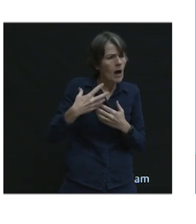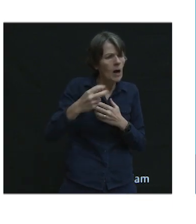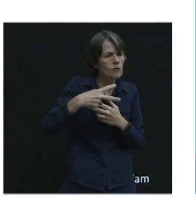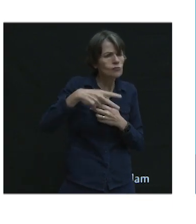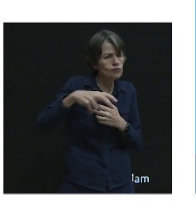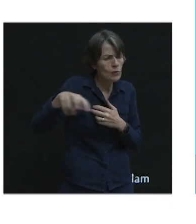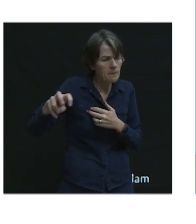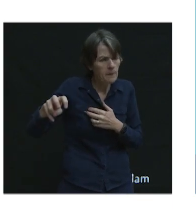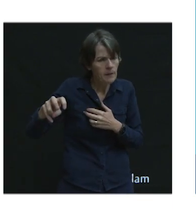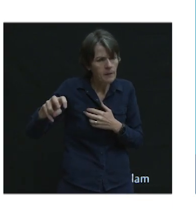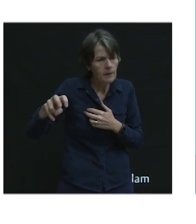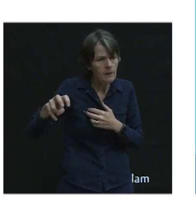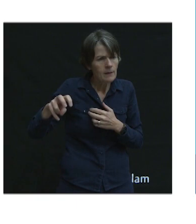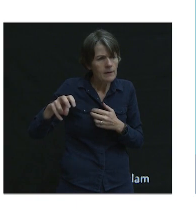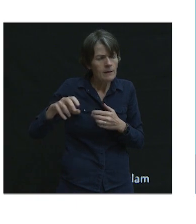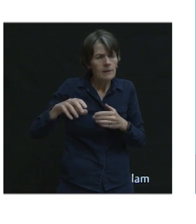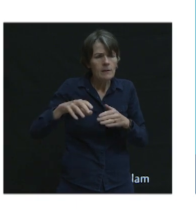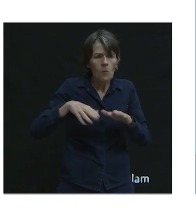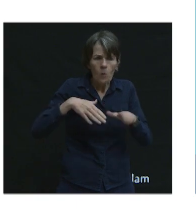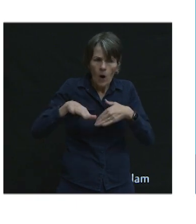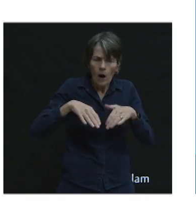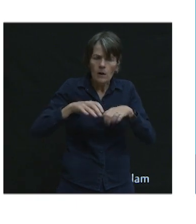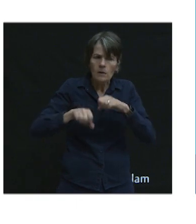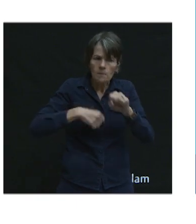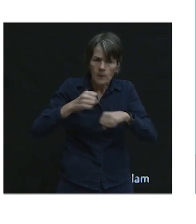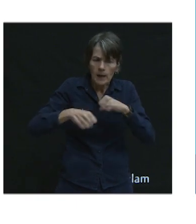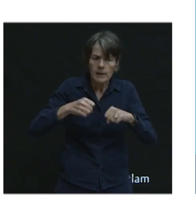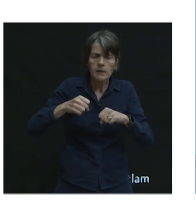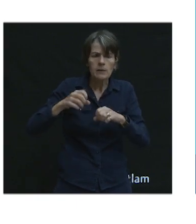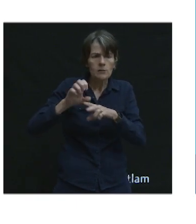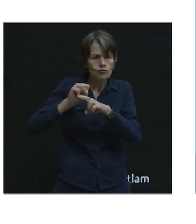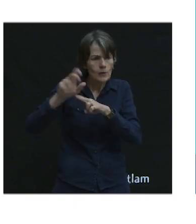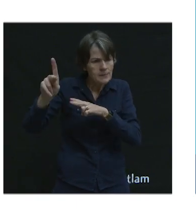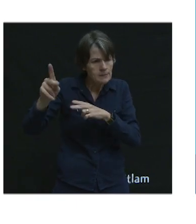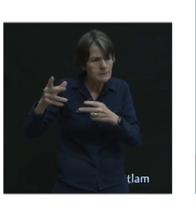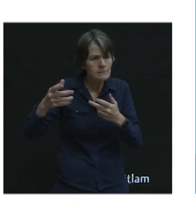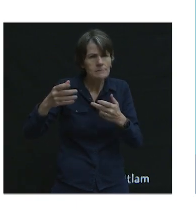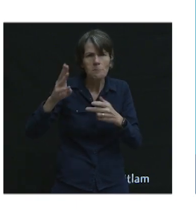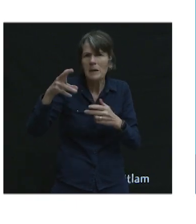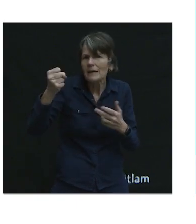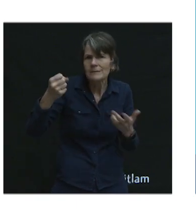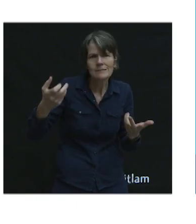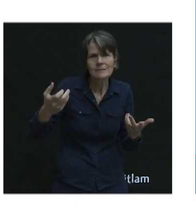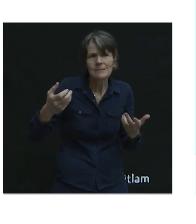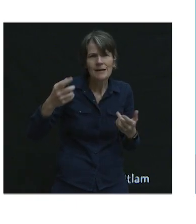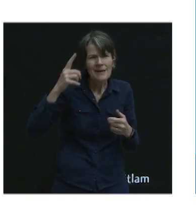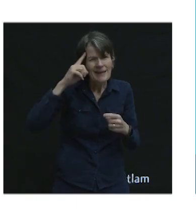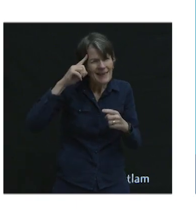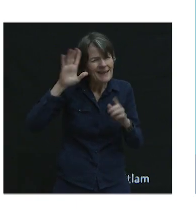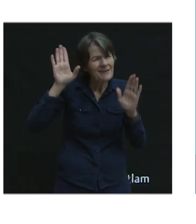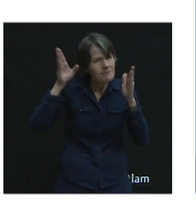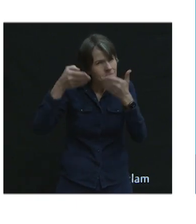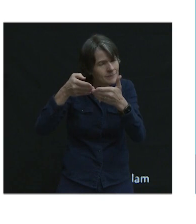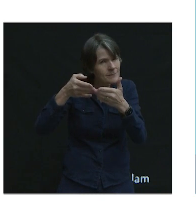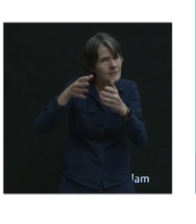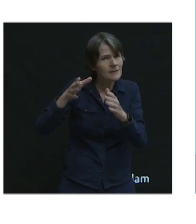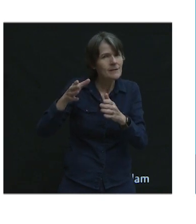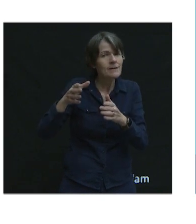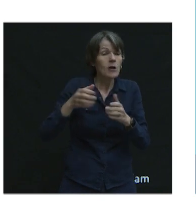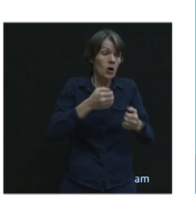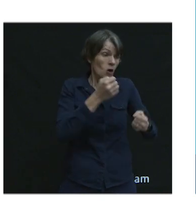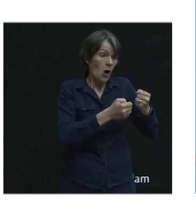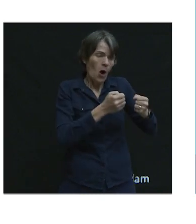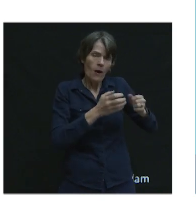actually by walk, bike, and transit. And just start thinking of that kind of transformation. And then, you know, as you do that,